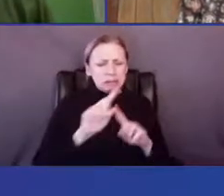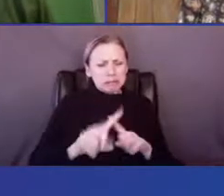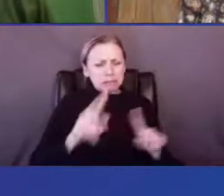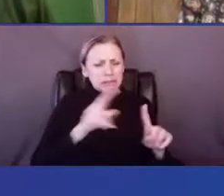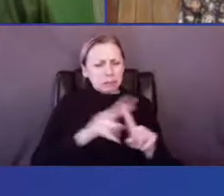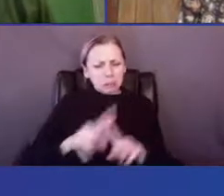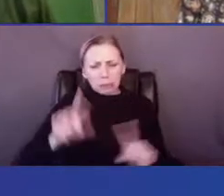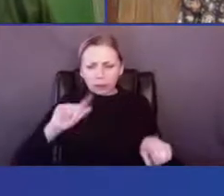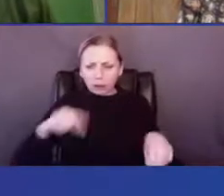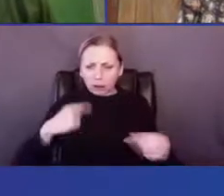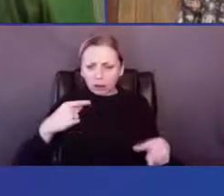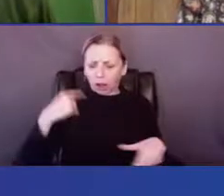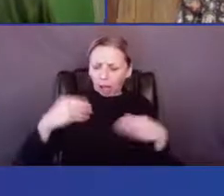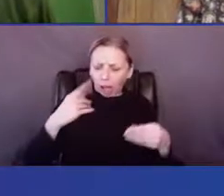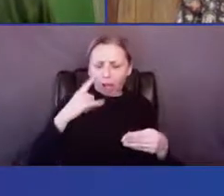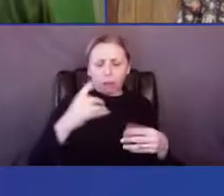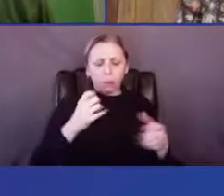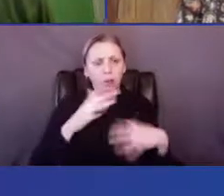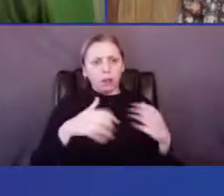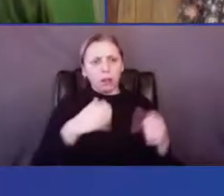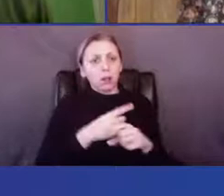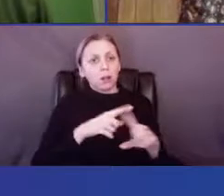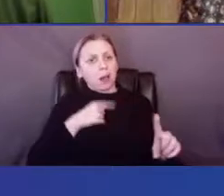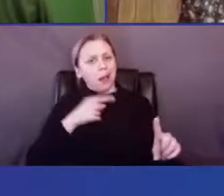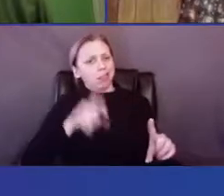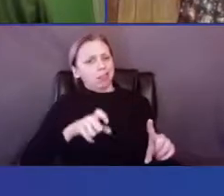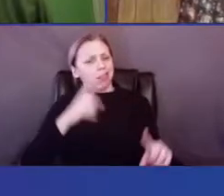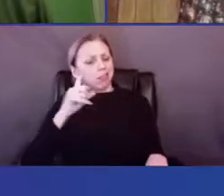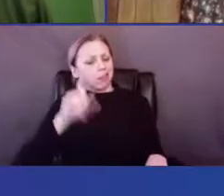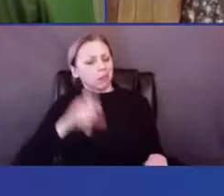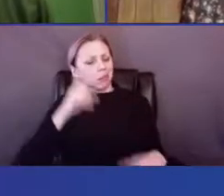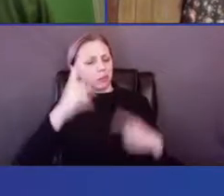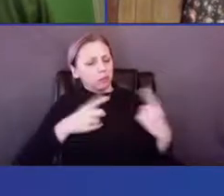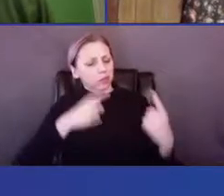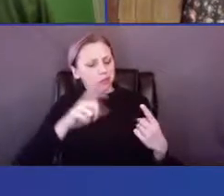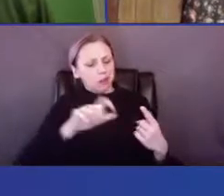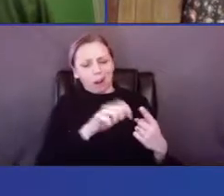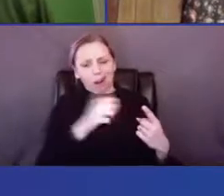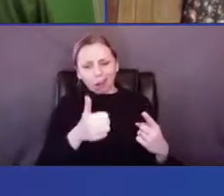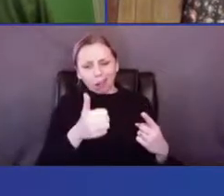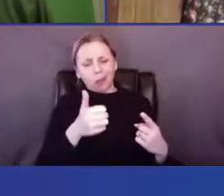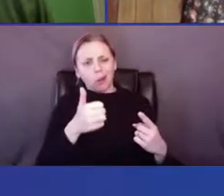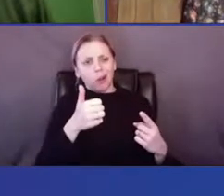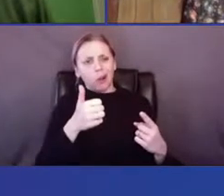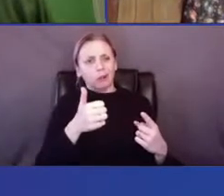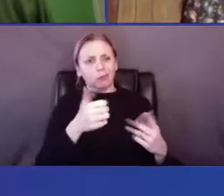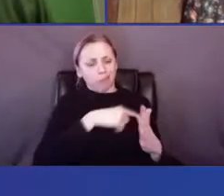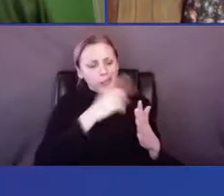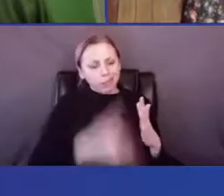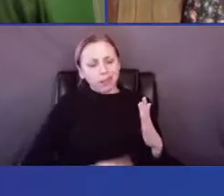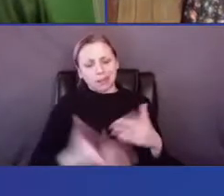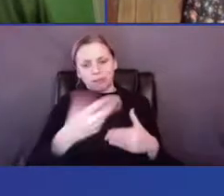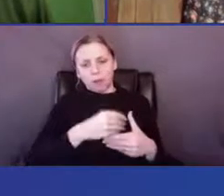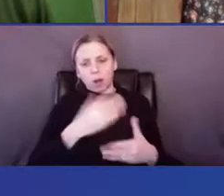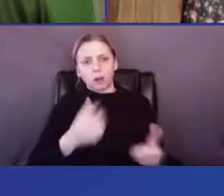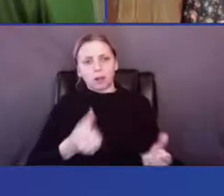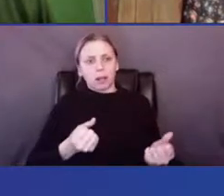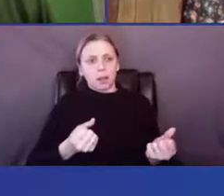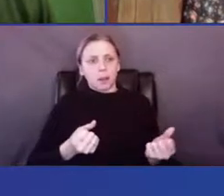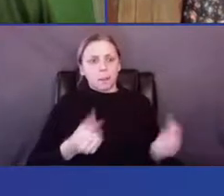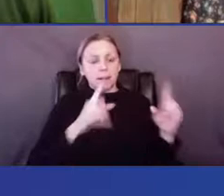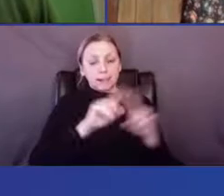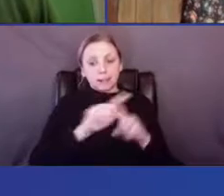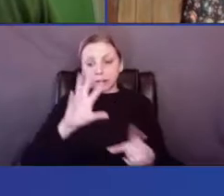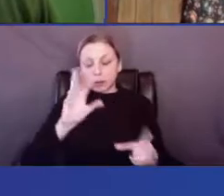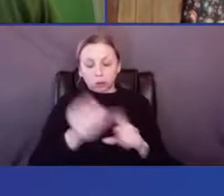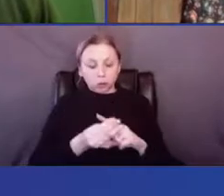I think we have to take into consideration other factors such as, I don't know, multiculturalism intertwining with